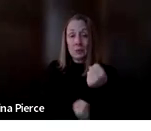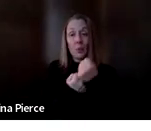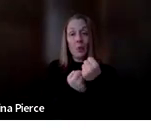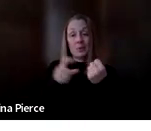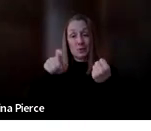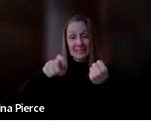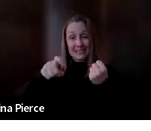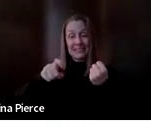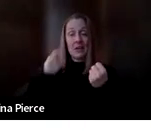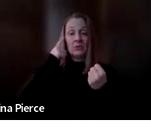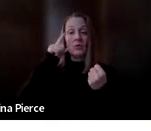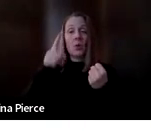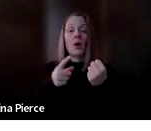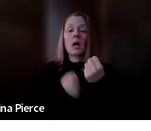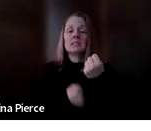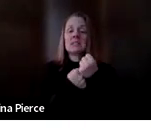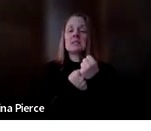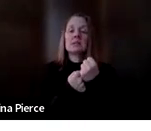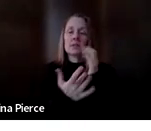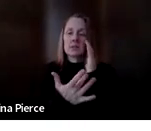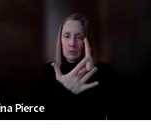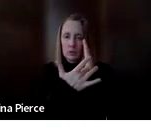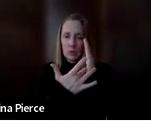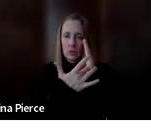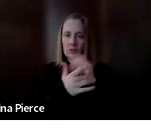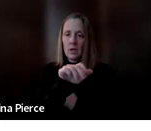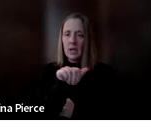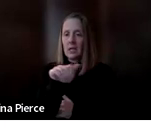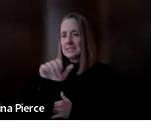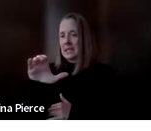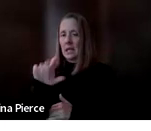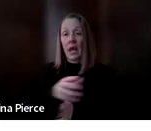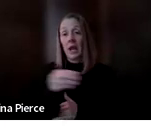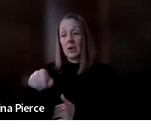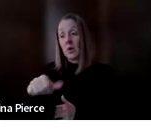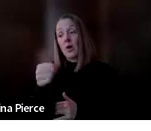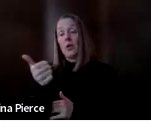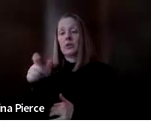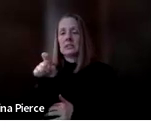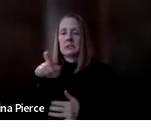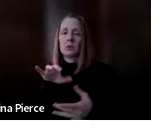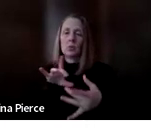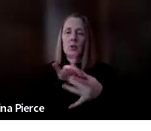for assistive technology for AAC and for all of their other needs related to their disability.